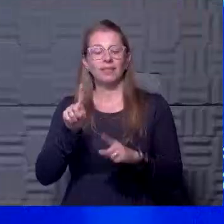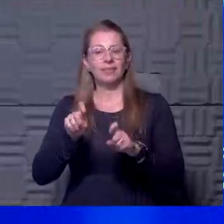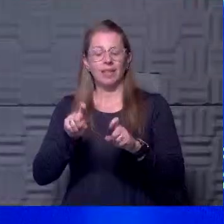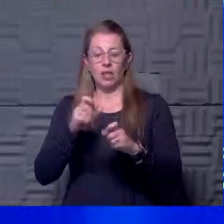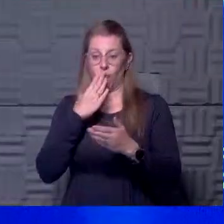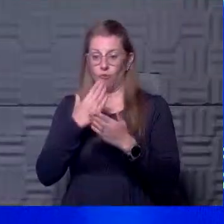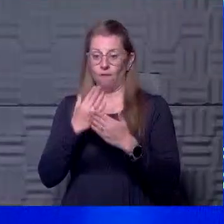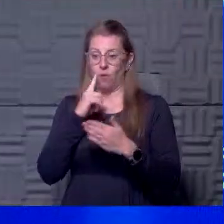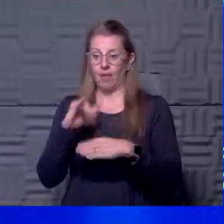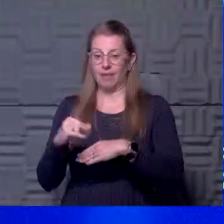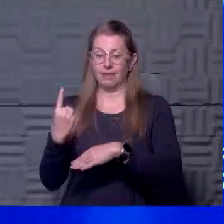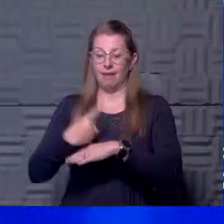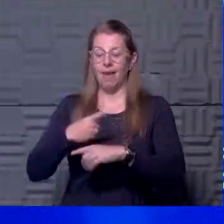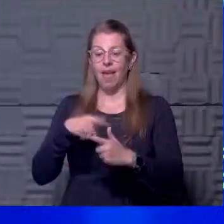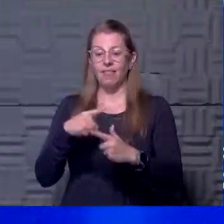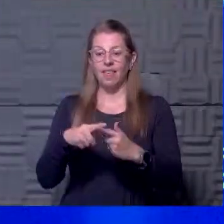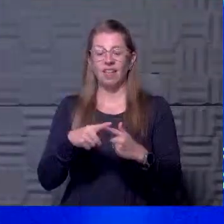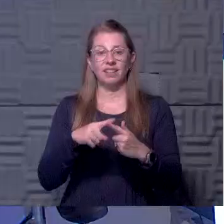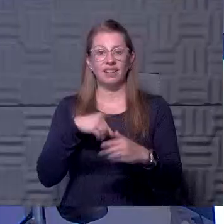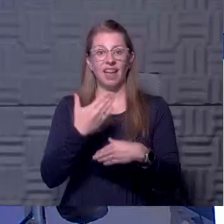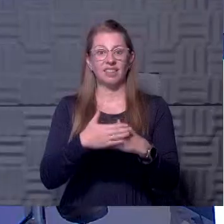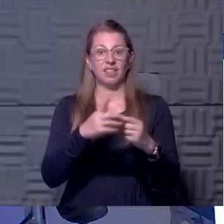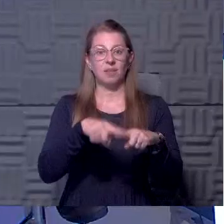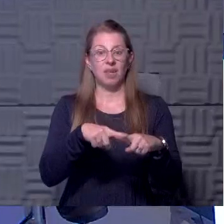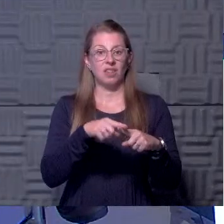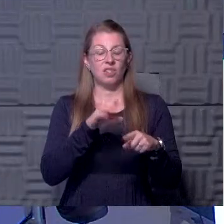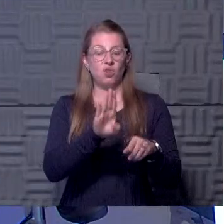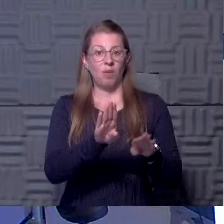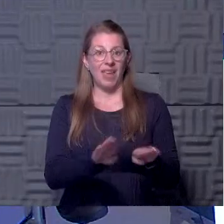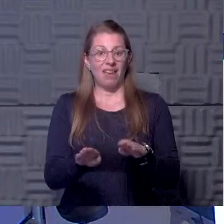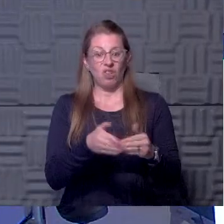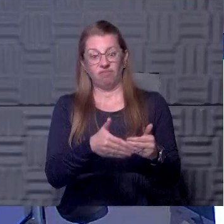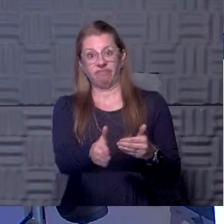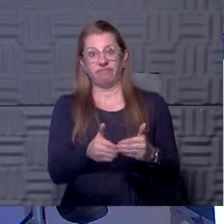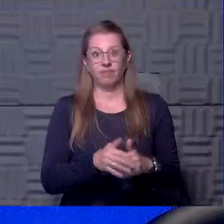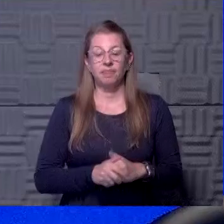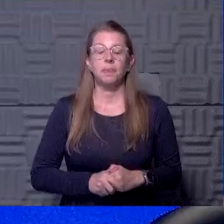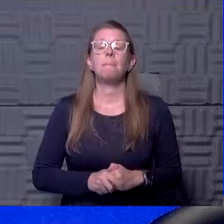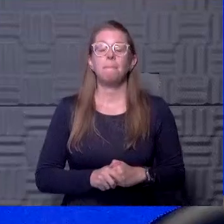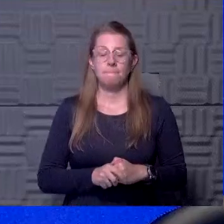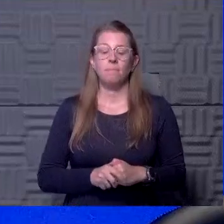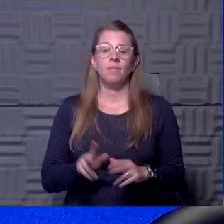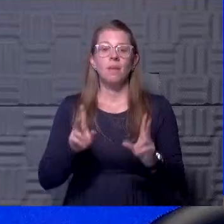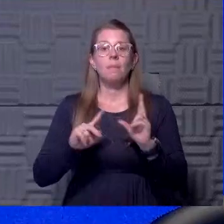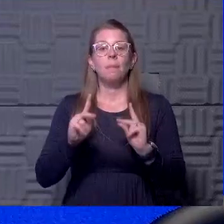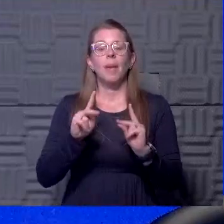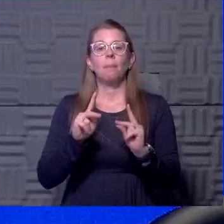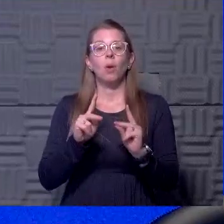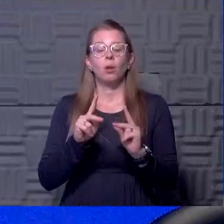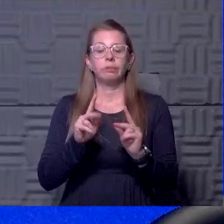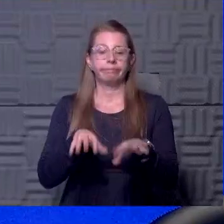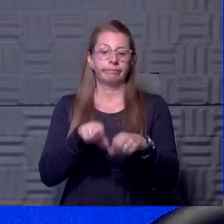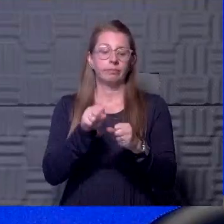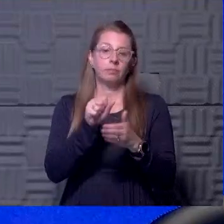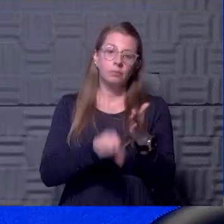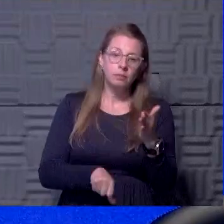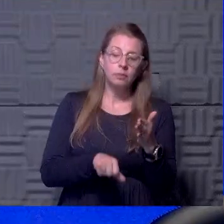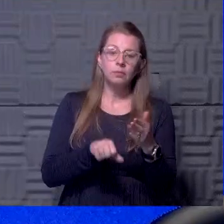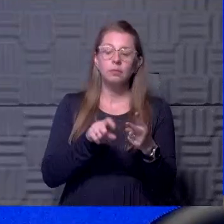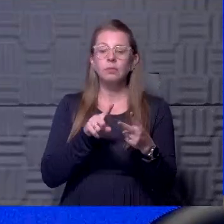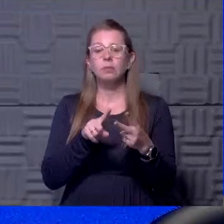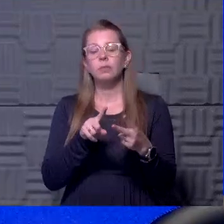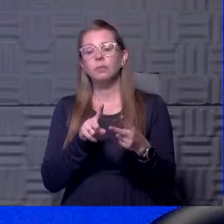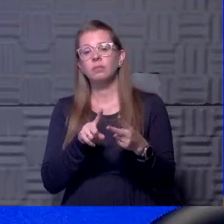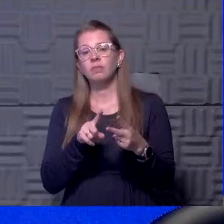take it. And after that, it totally depends on what happens to you and what your behaviors are. Absolutely. And you know, for people who are getting procedures and surgeries, we've